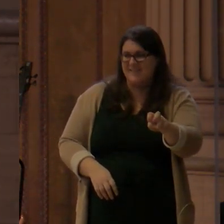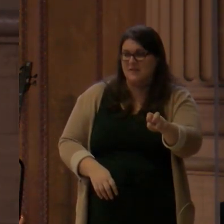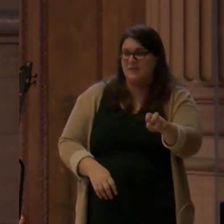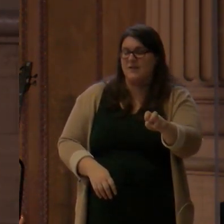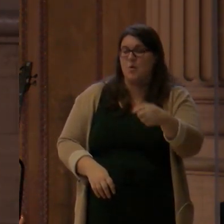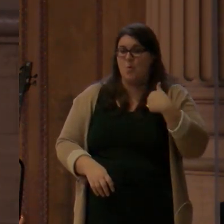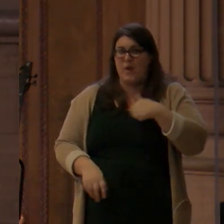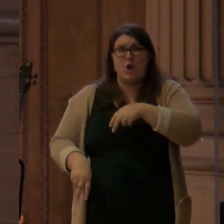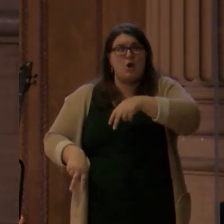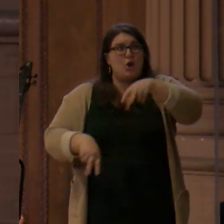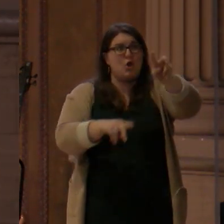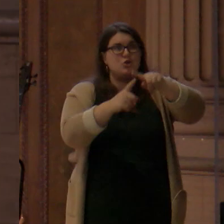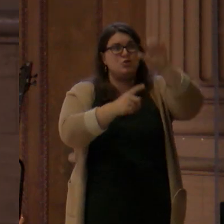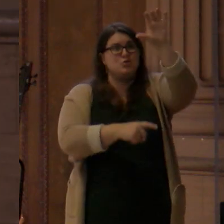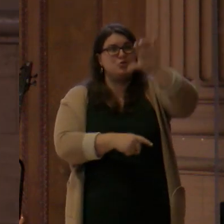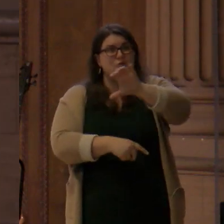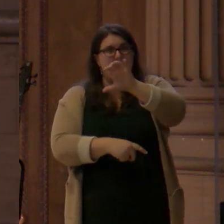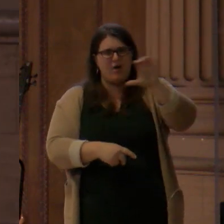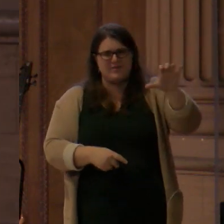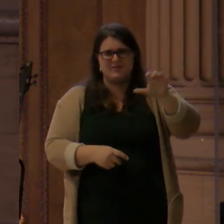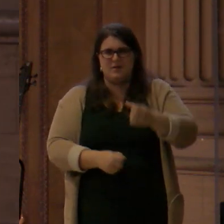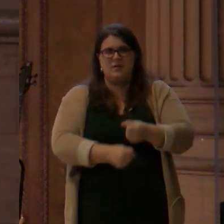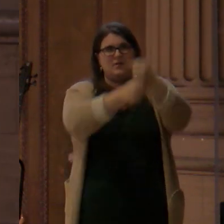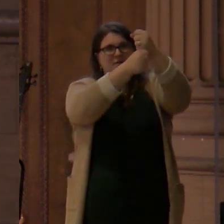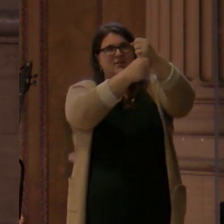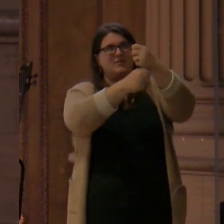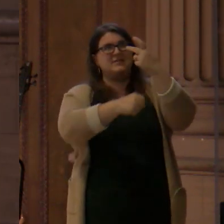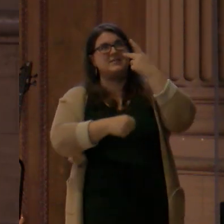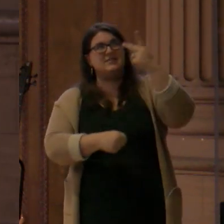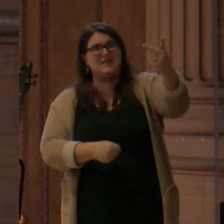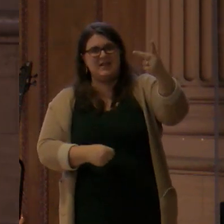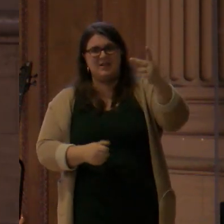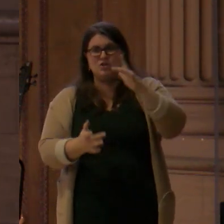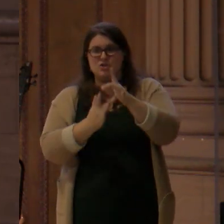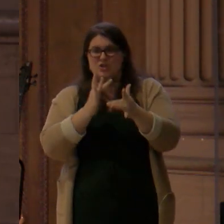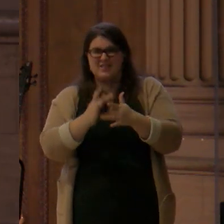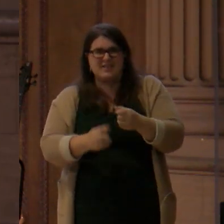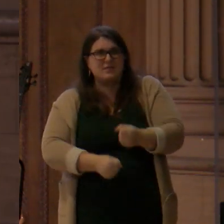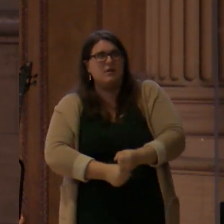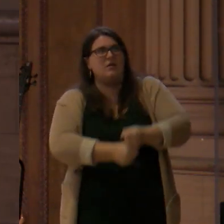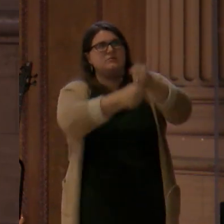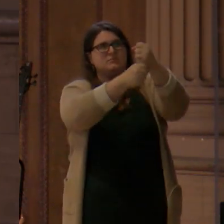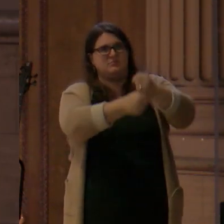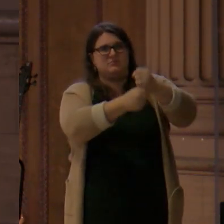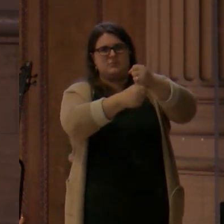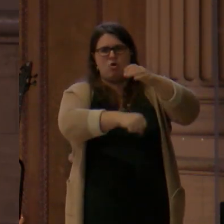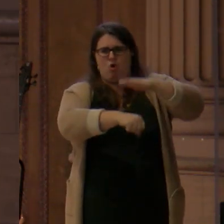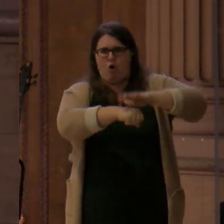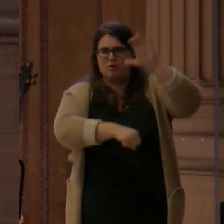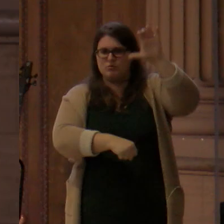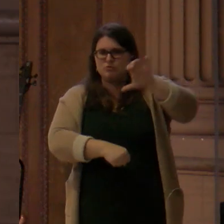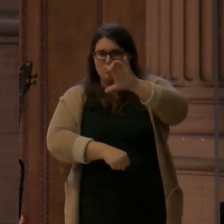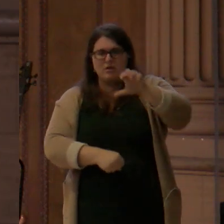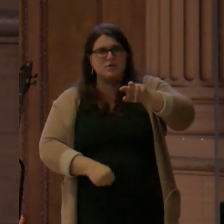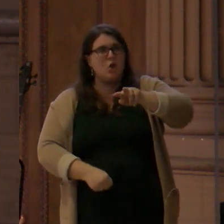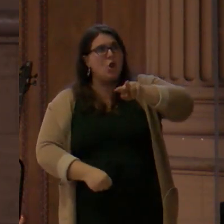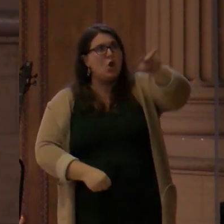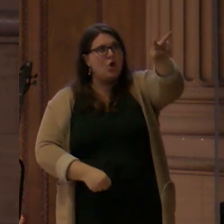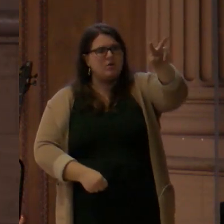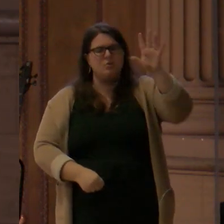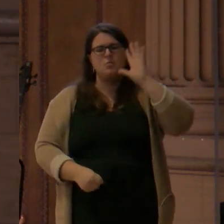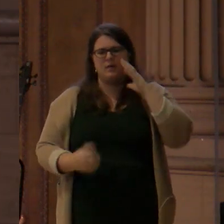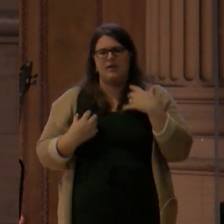us so we don't have to. That in this life and death struggle between Satan and us, Jesus,